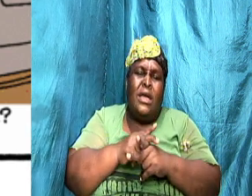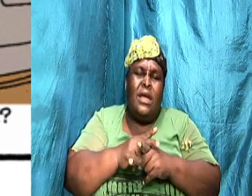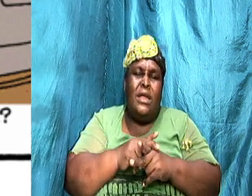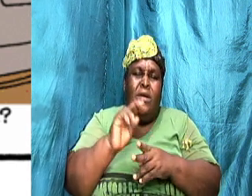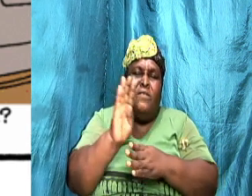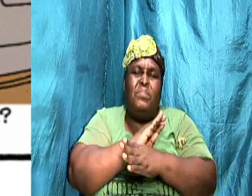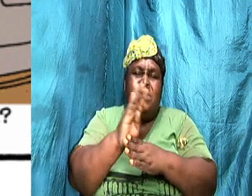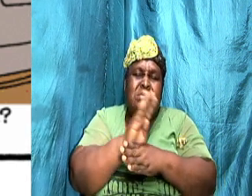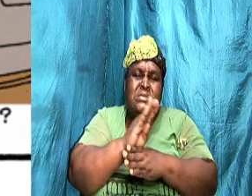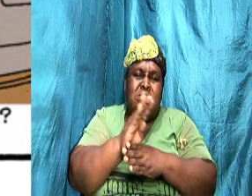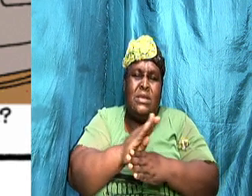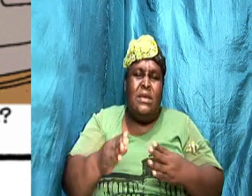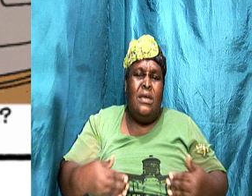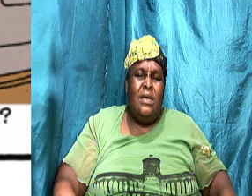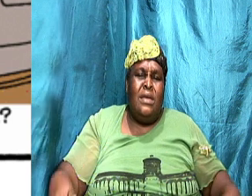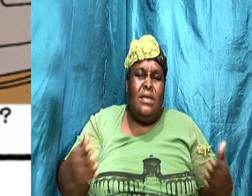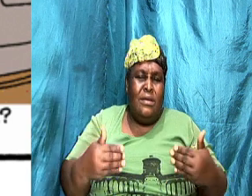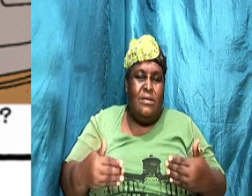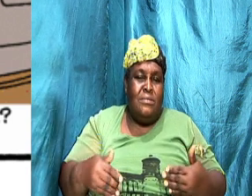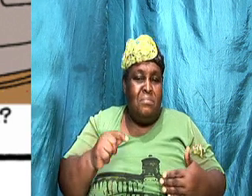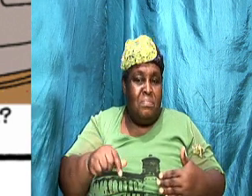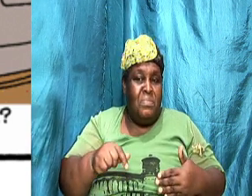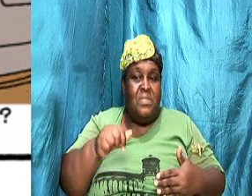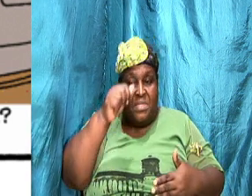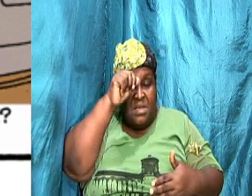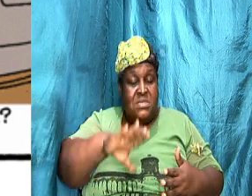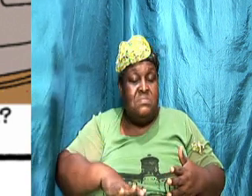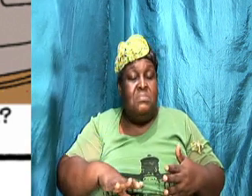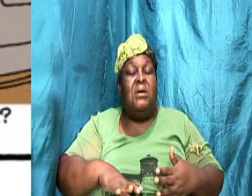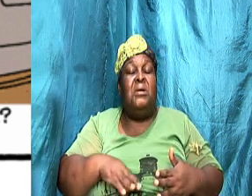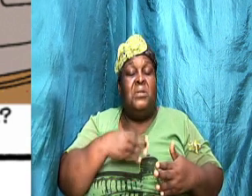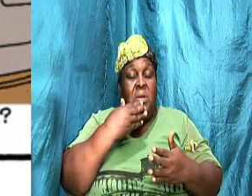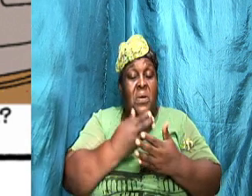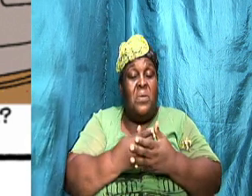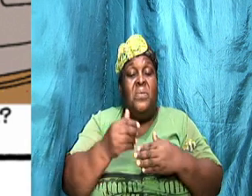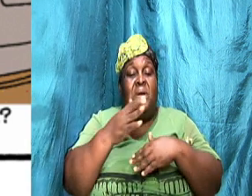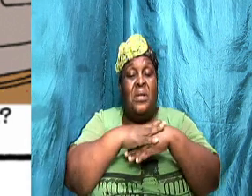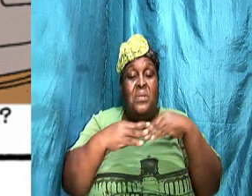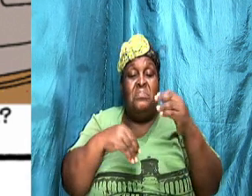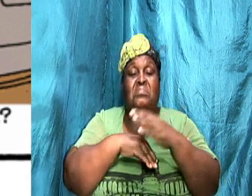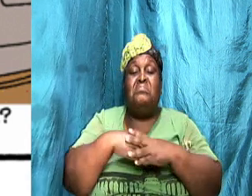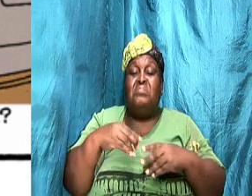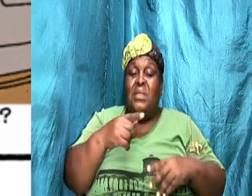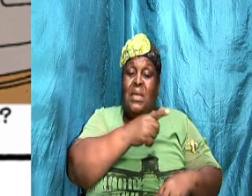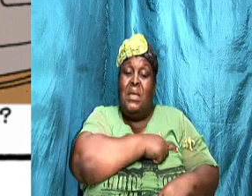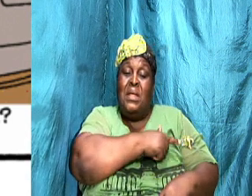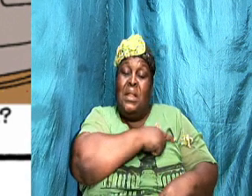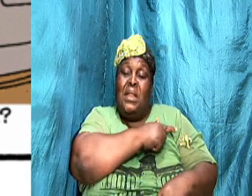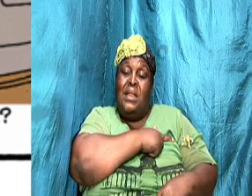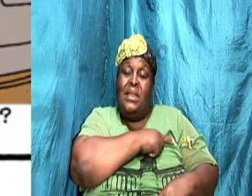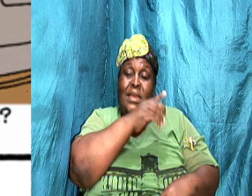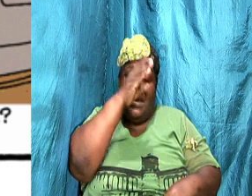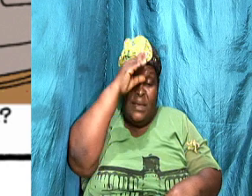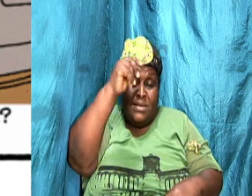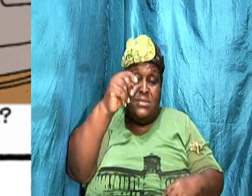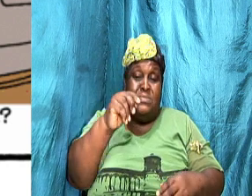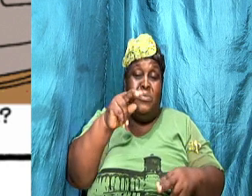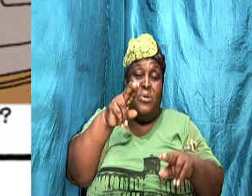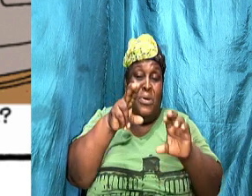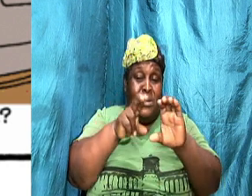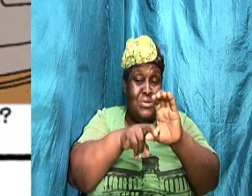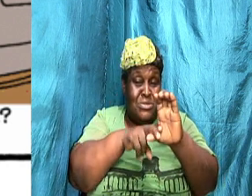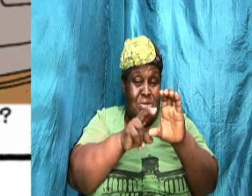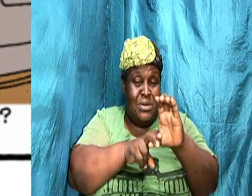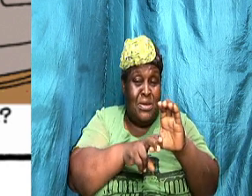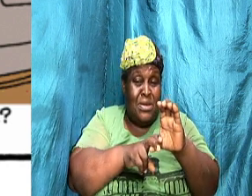Now this man is well comfortable. He's in his lazy boy chair. The food, it looks